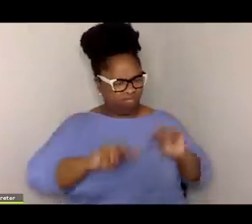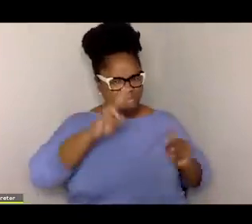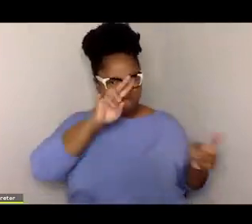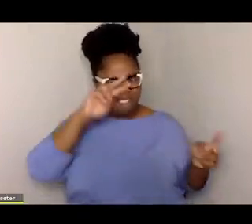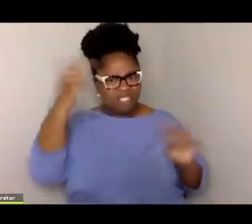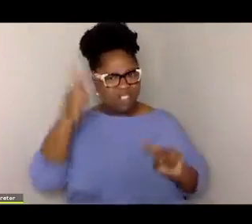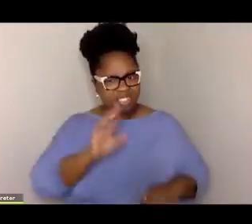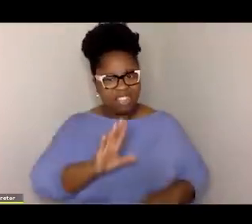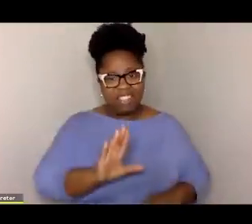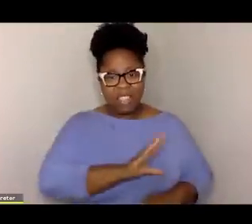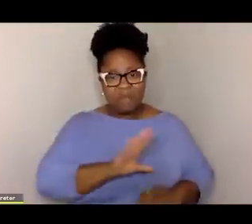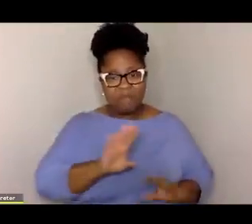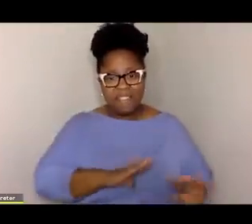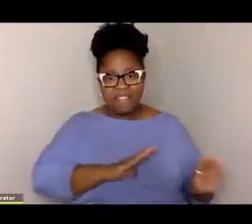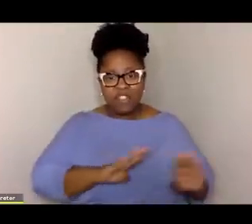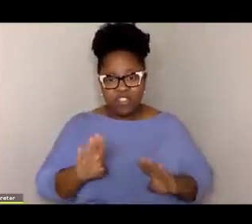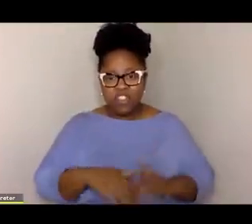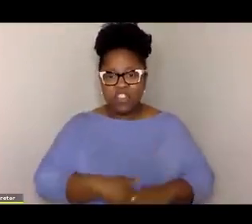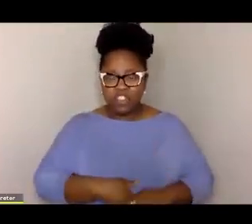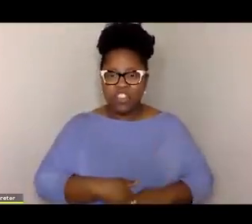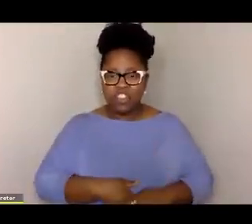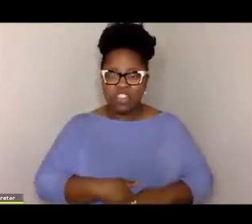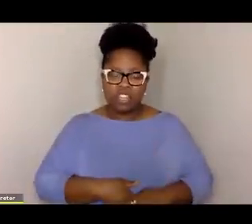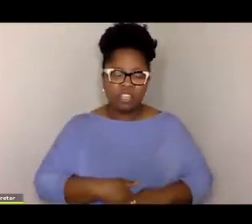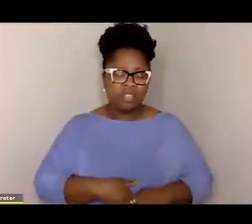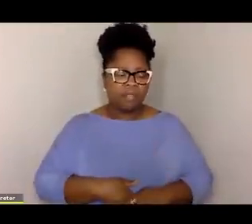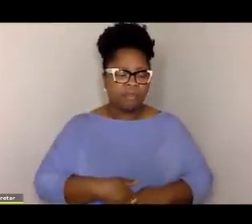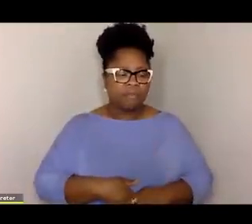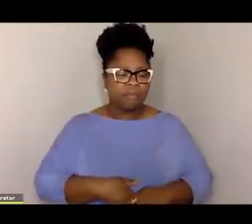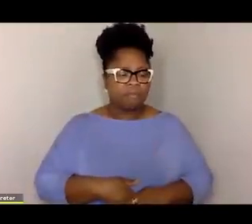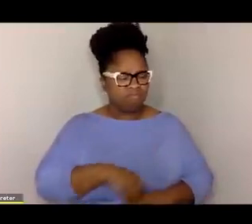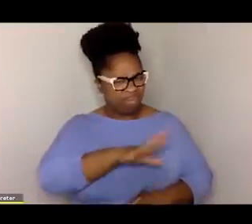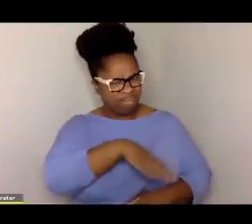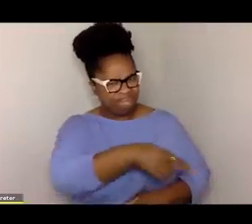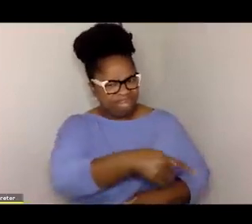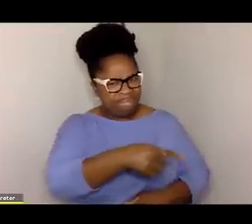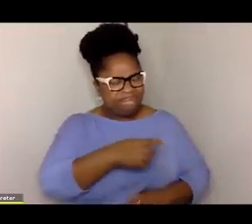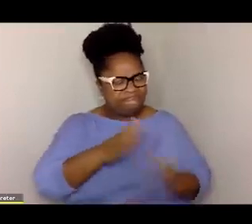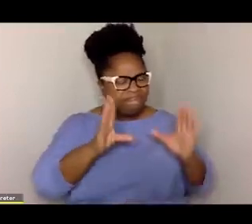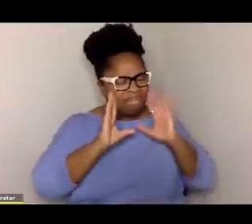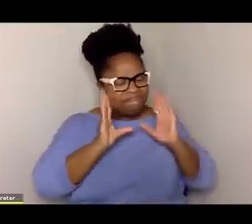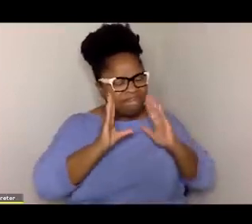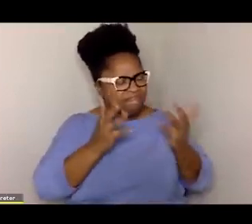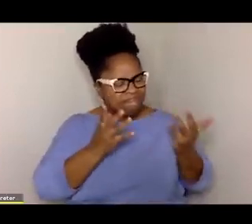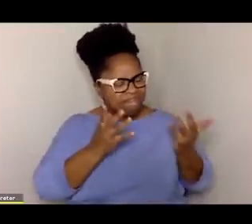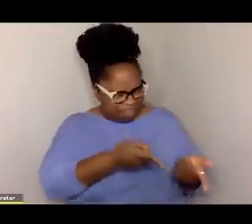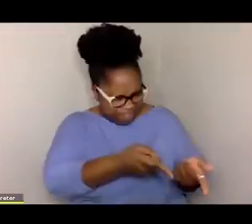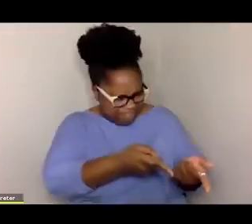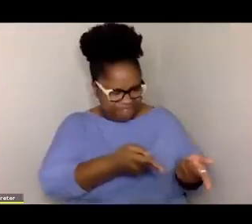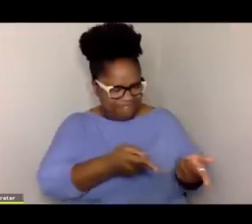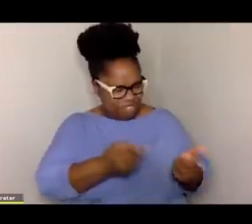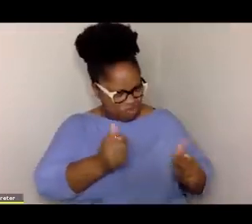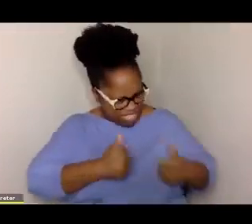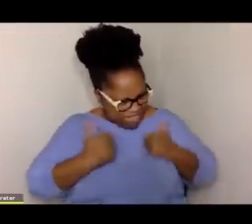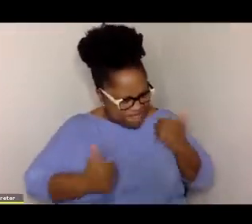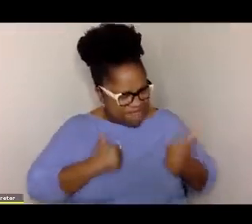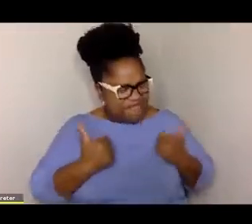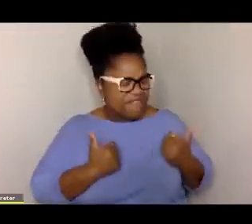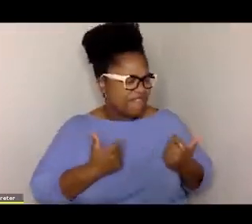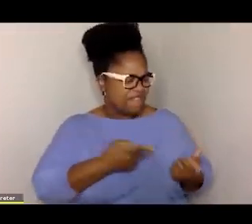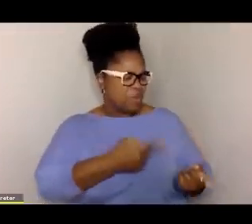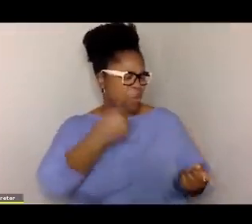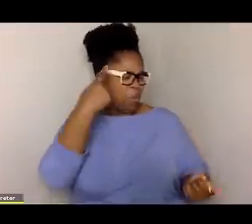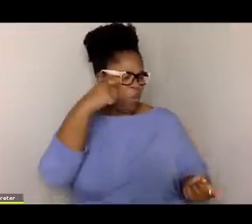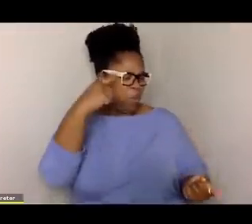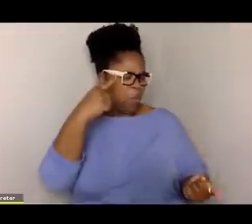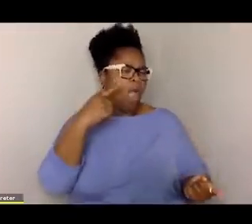world misunderstands their behavior. So instead of saying your inattention and your aggressive behavior is